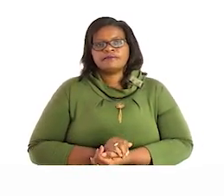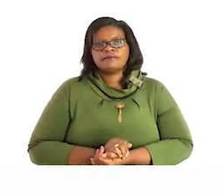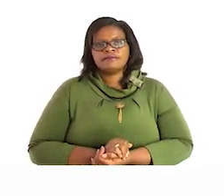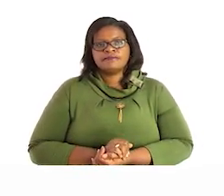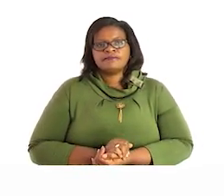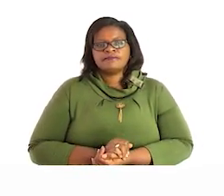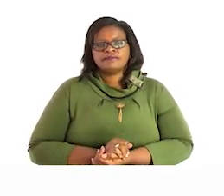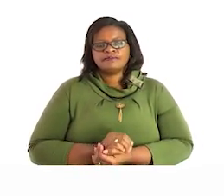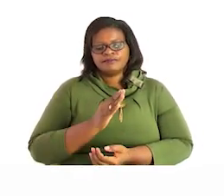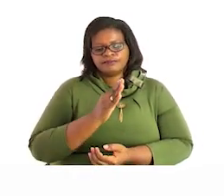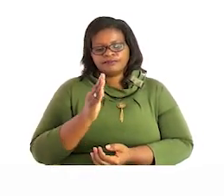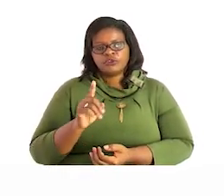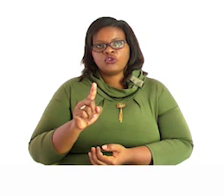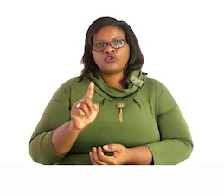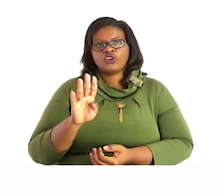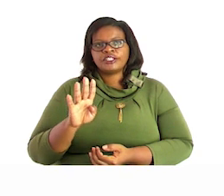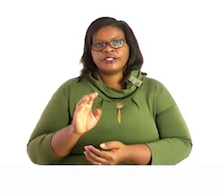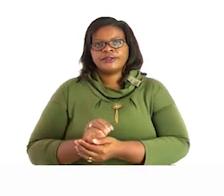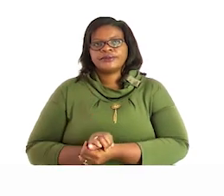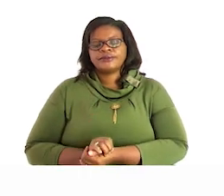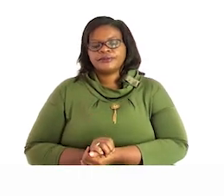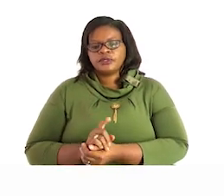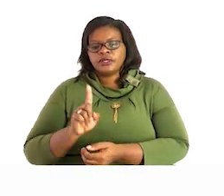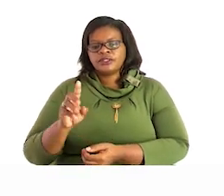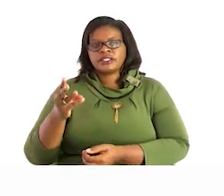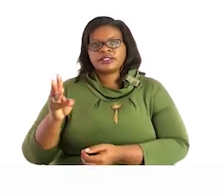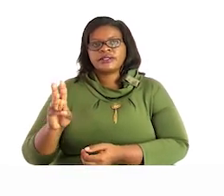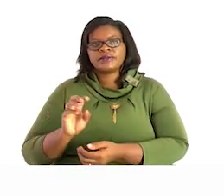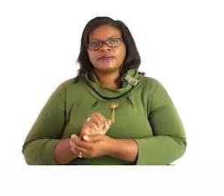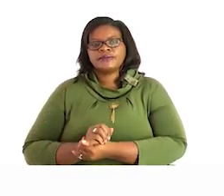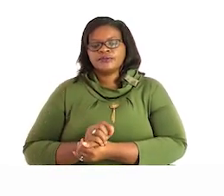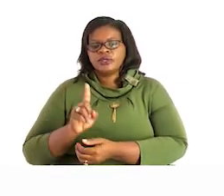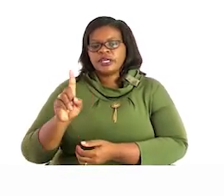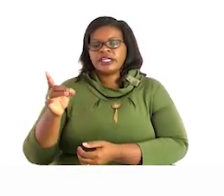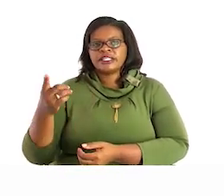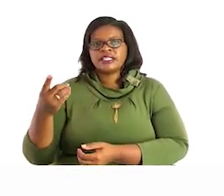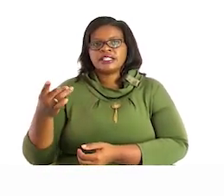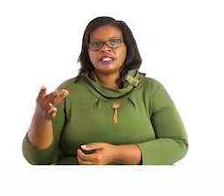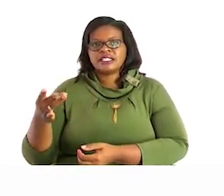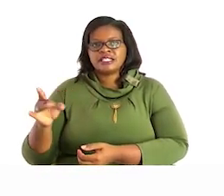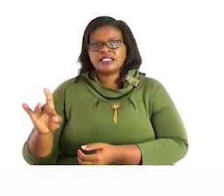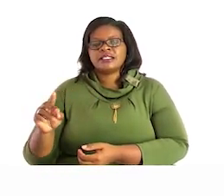followed by 14 then we go to 16 18 20